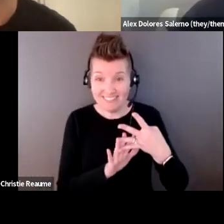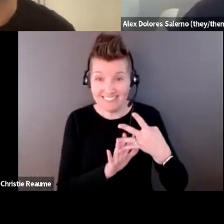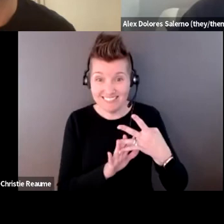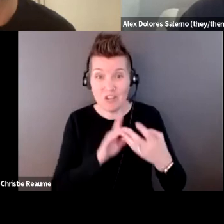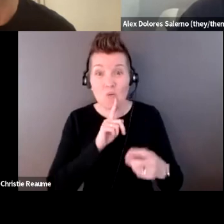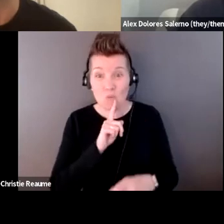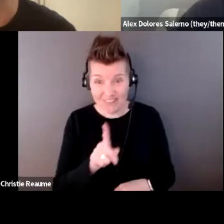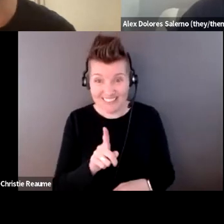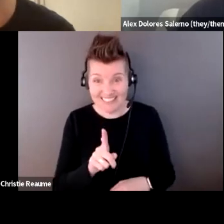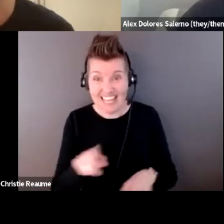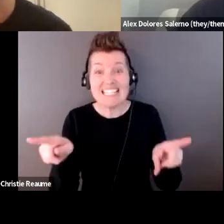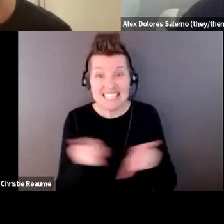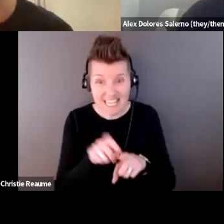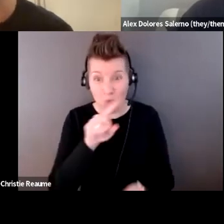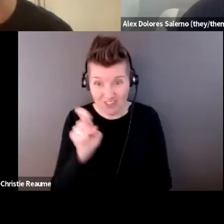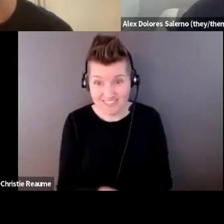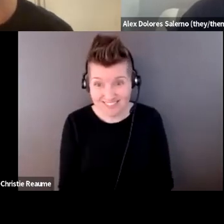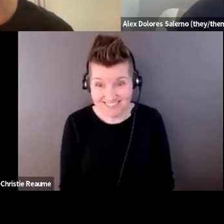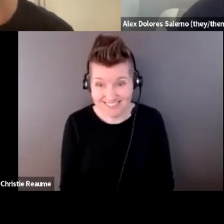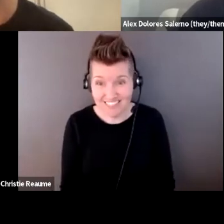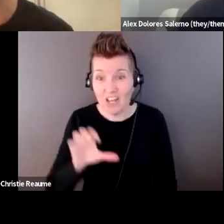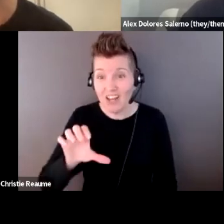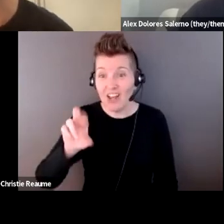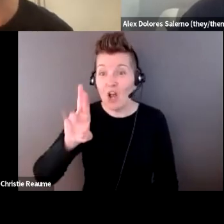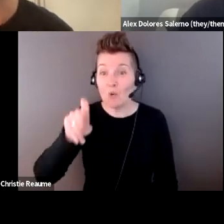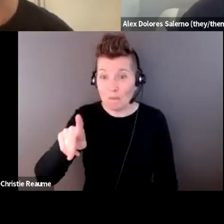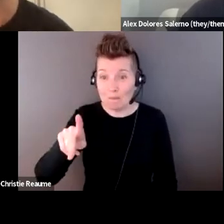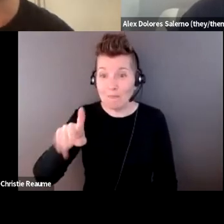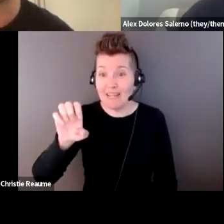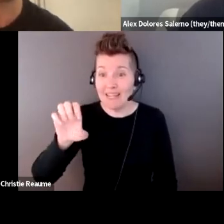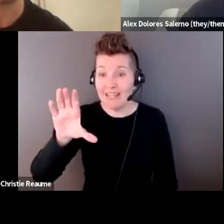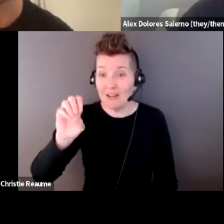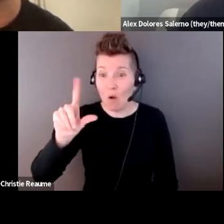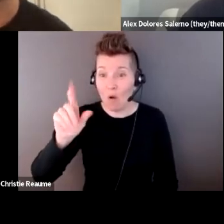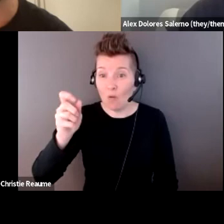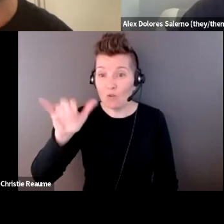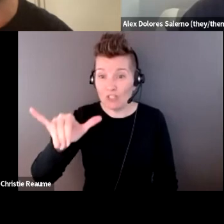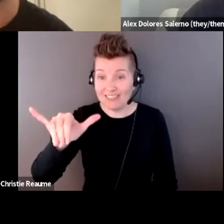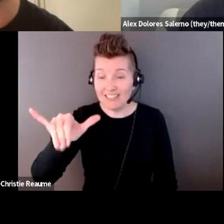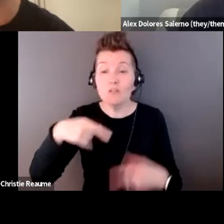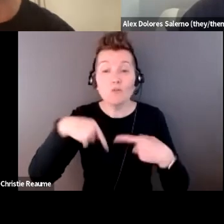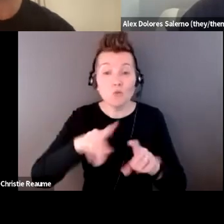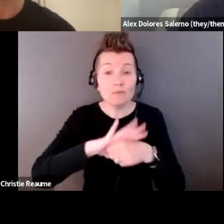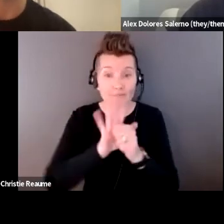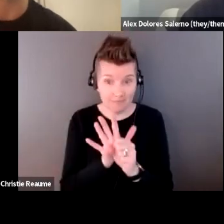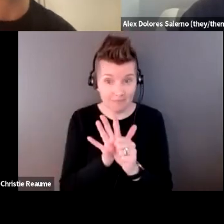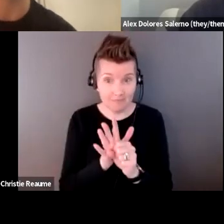So to answer what about the creepy colleges during the pandemic how that's actually like change or what that's been like